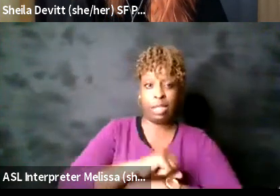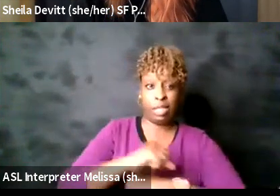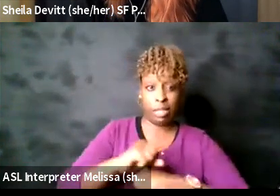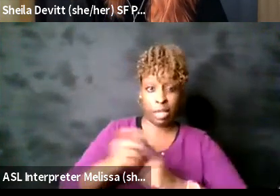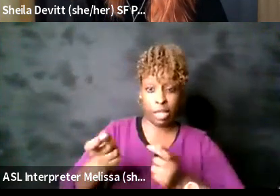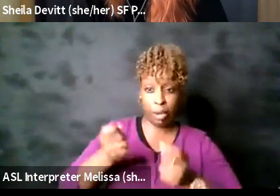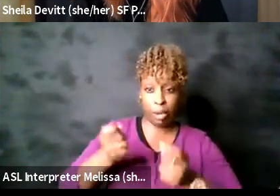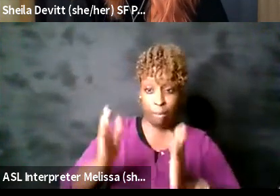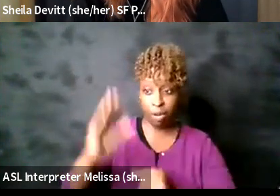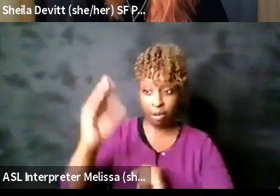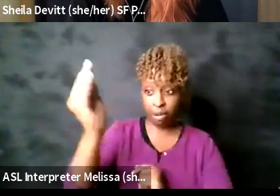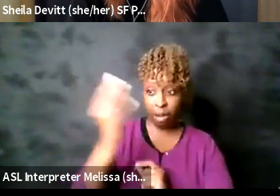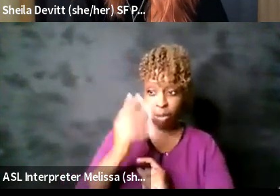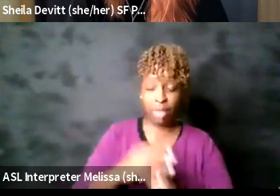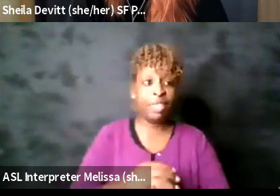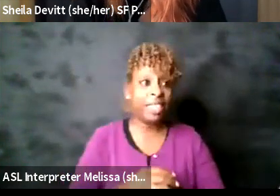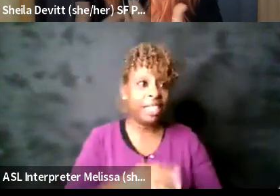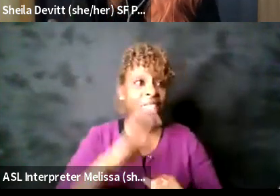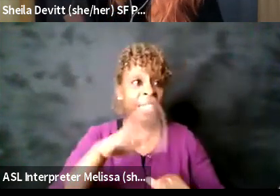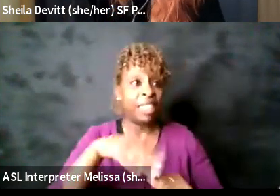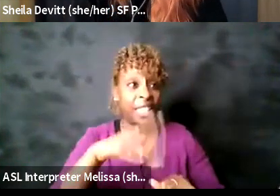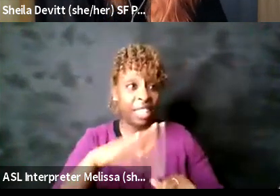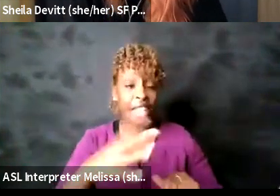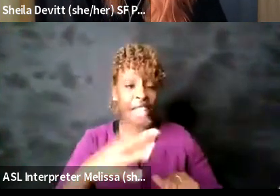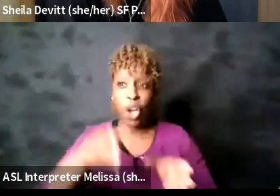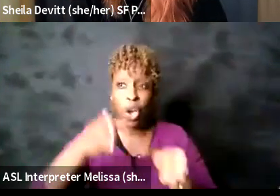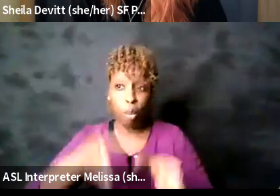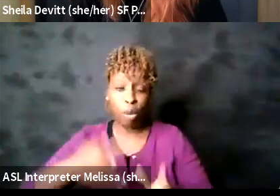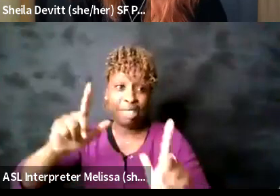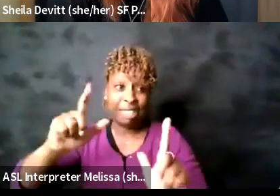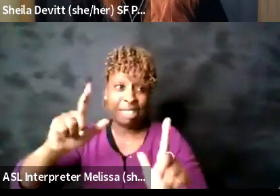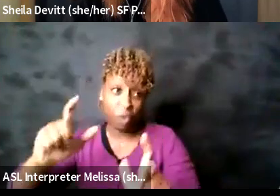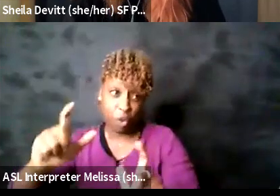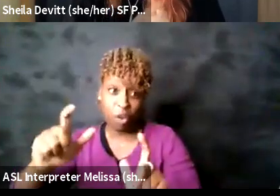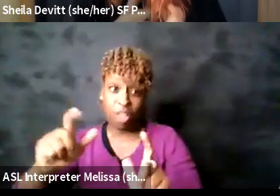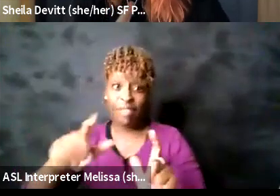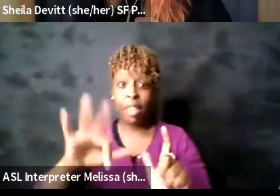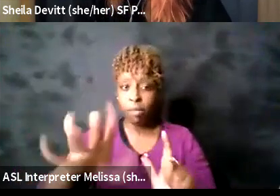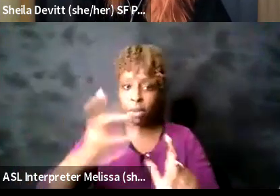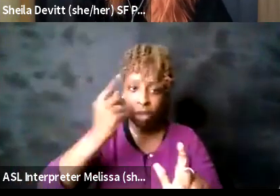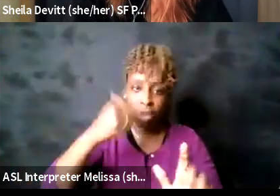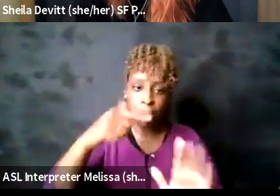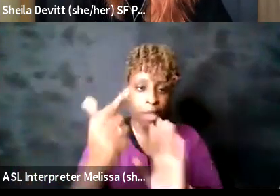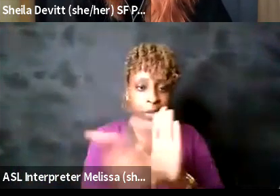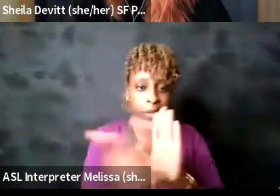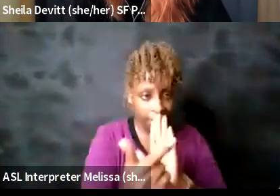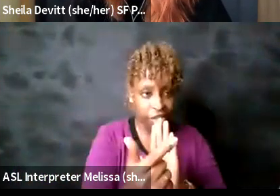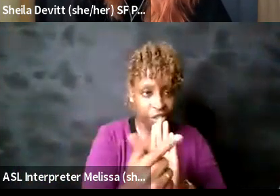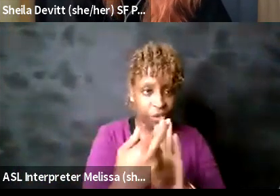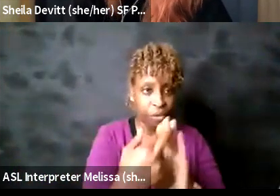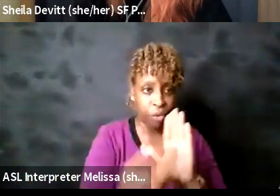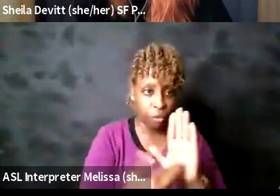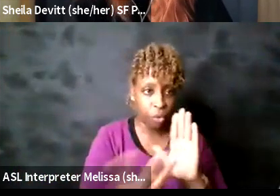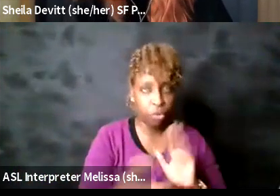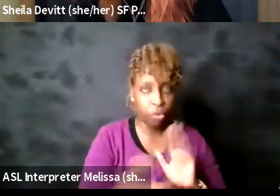know that someone's taking photographs in the house during the show which is a violation of union rules so I'm asked to go in and find that person